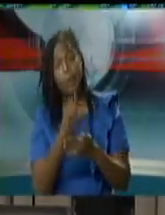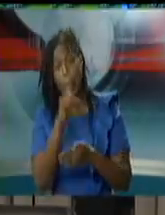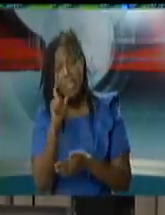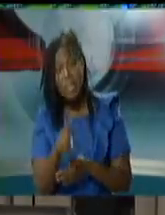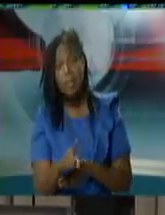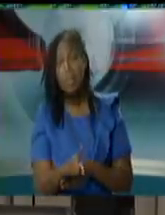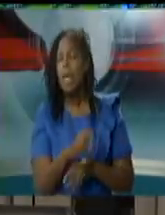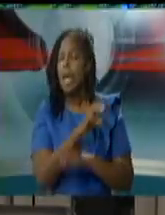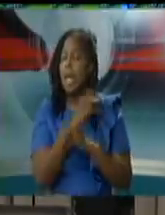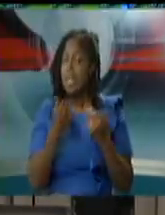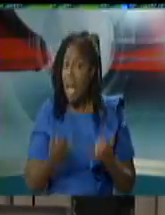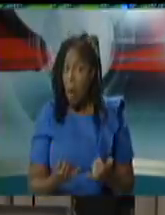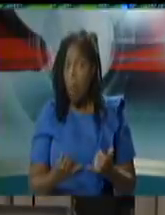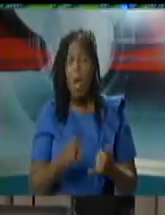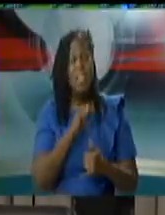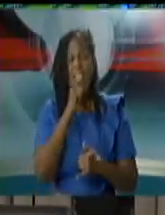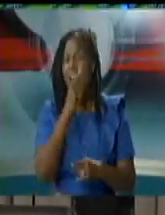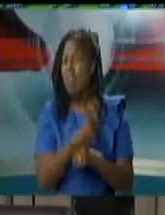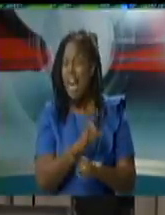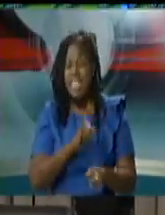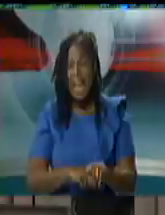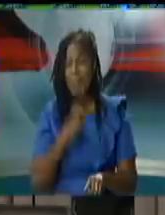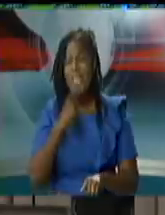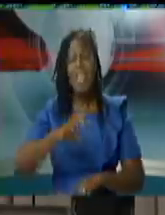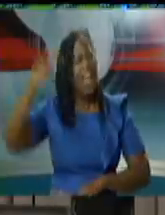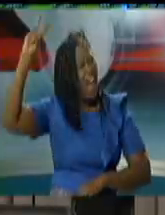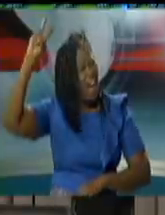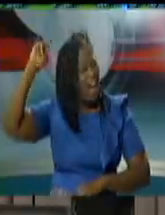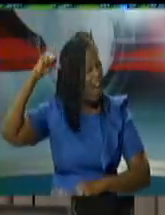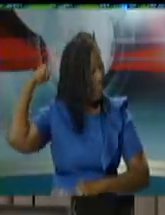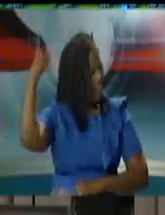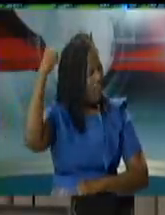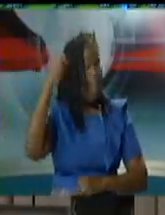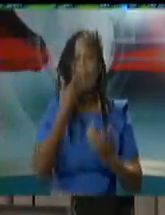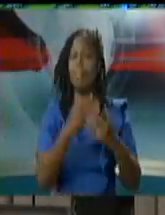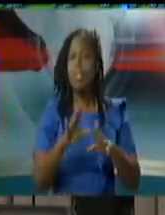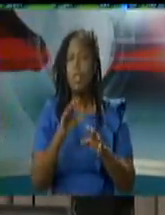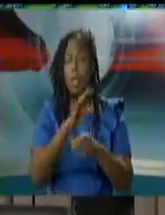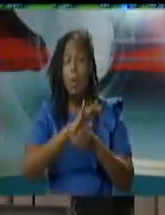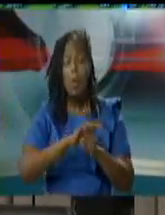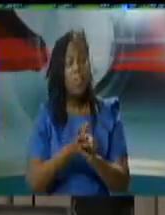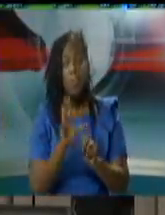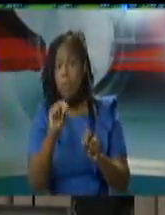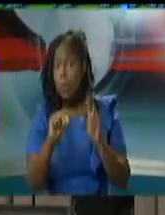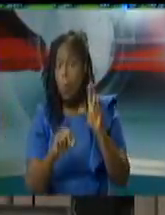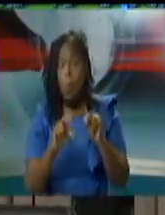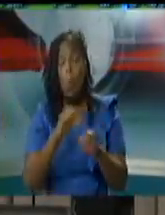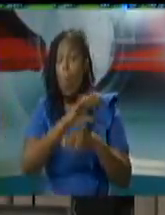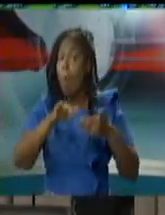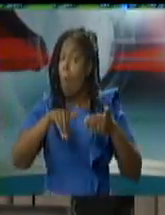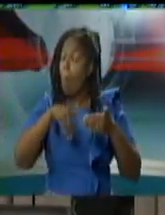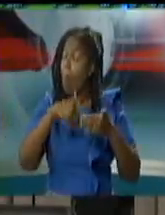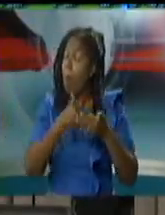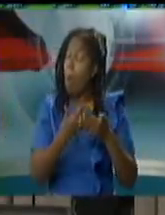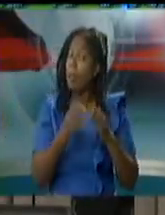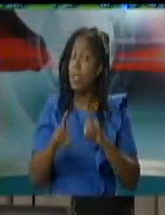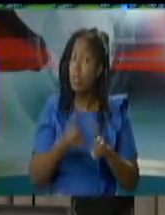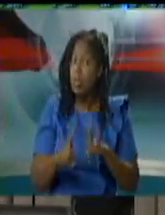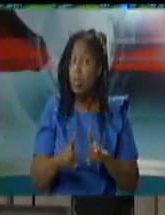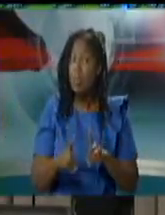victory flag because we have won nothing all we have done so far is keep the virus at bay